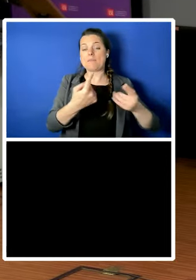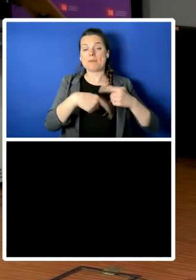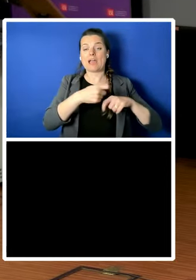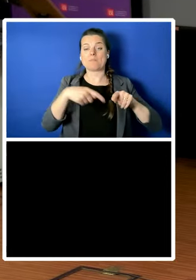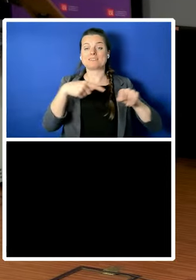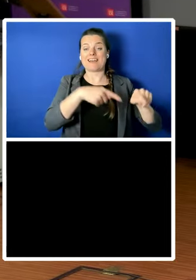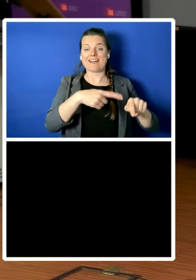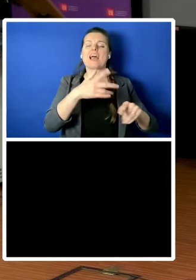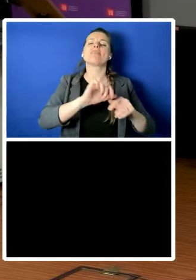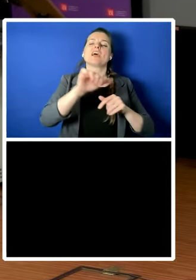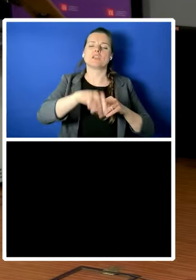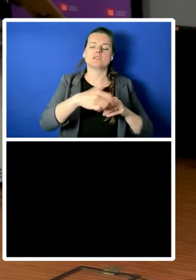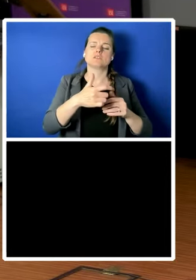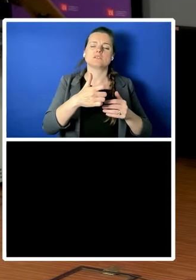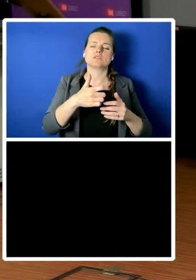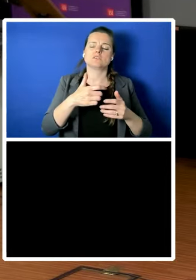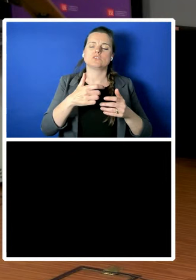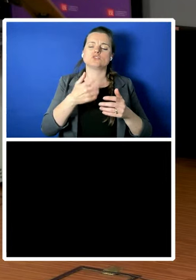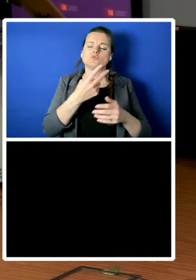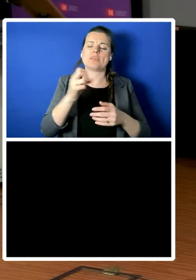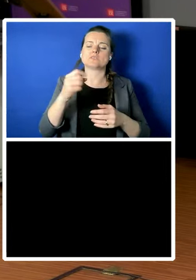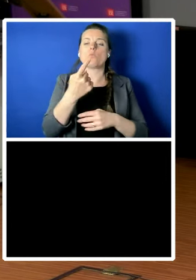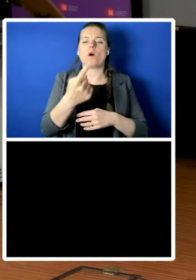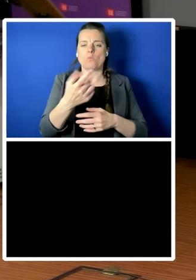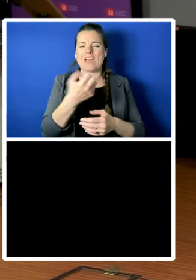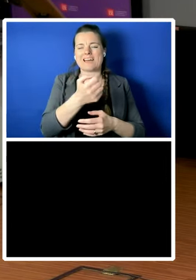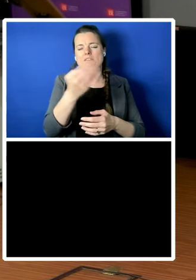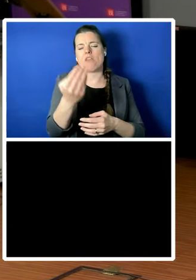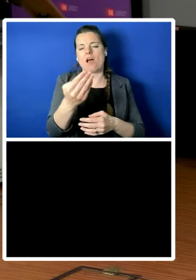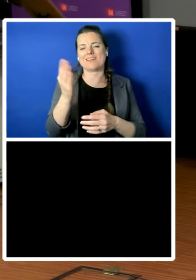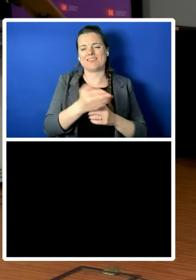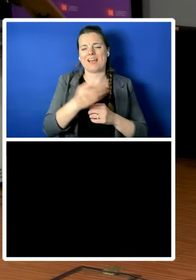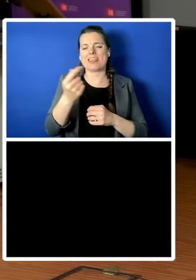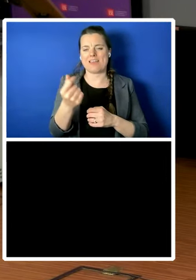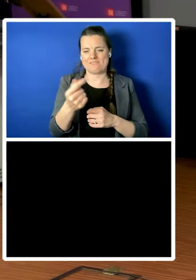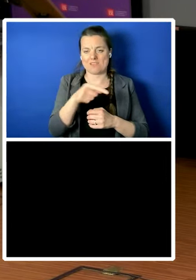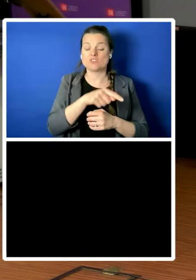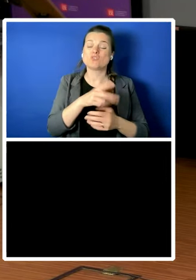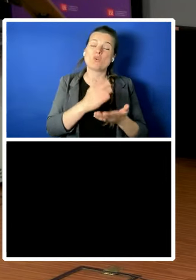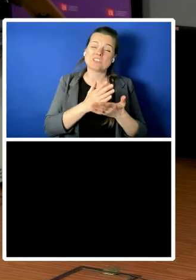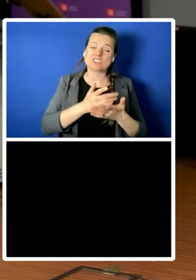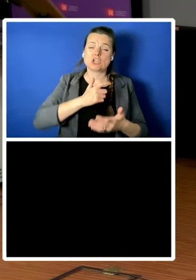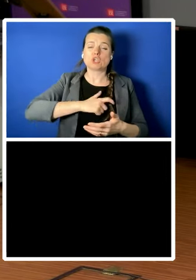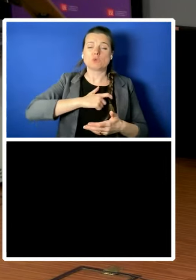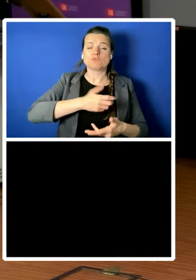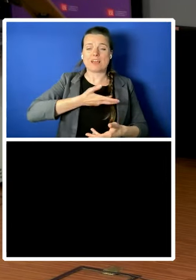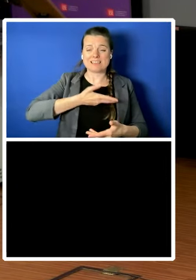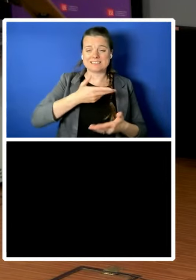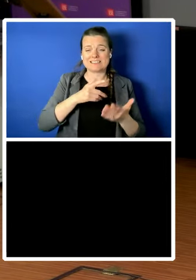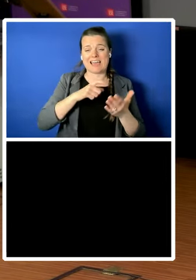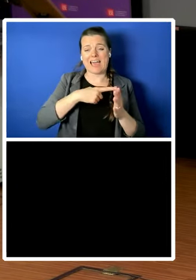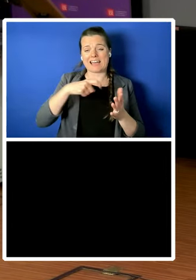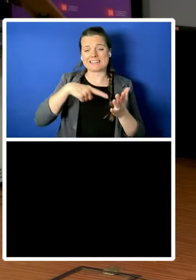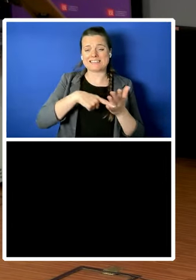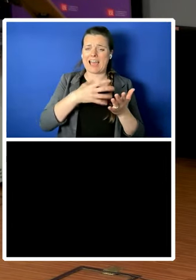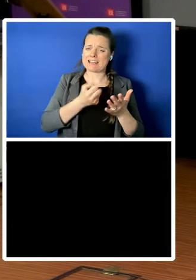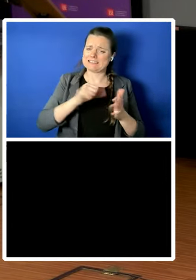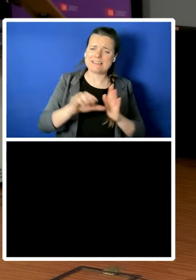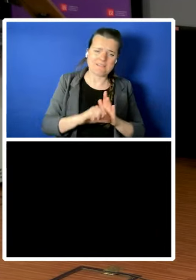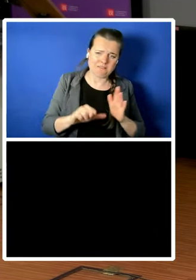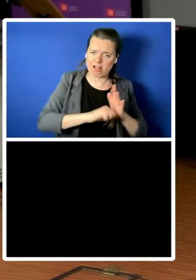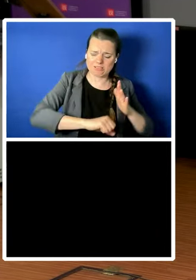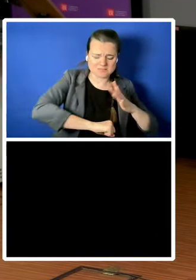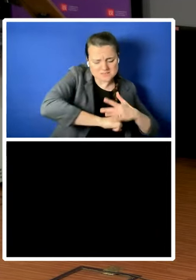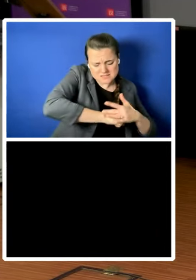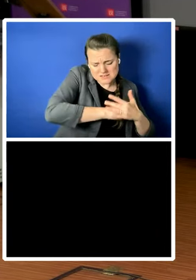in 2001 so this sort of human rights act had a very very difficult infancy in in the UK and